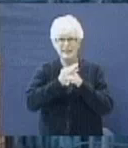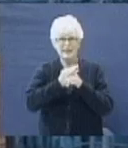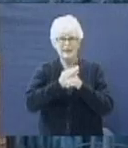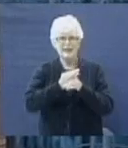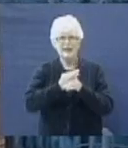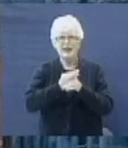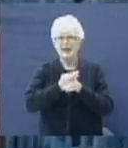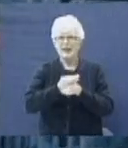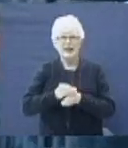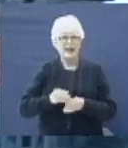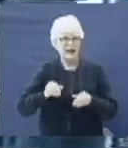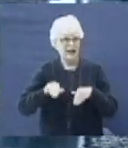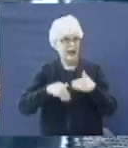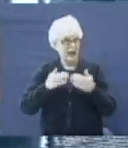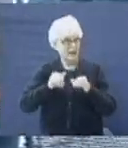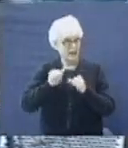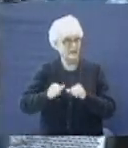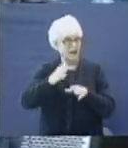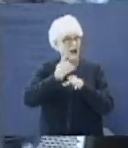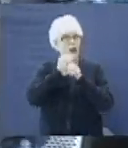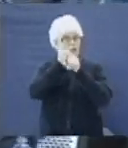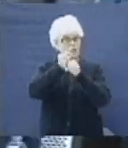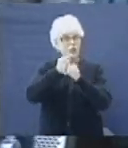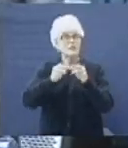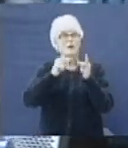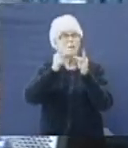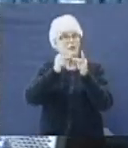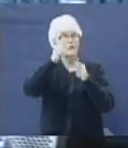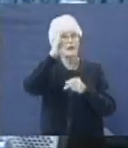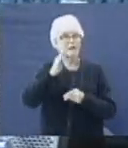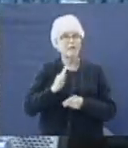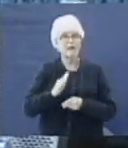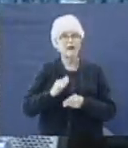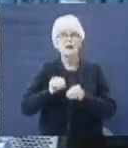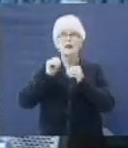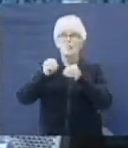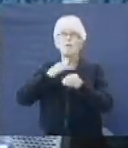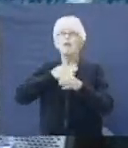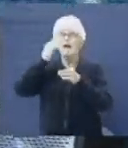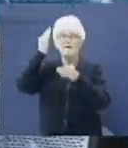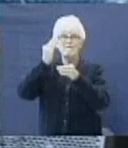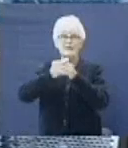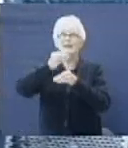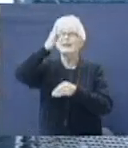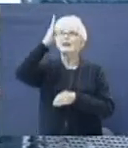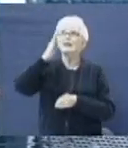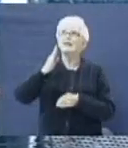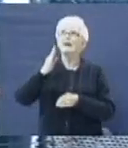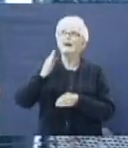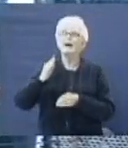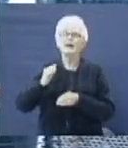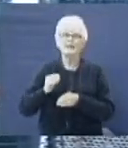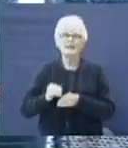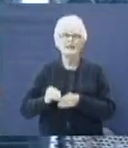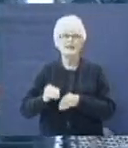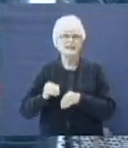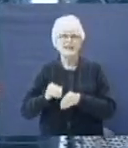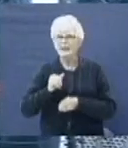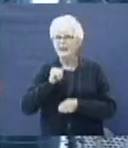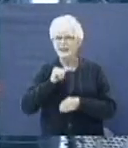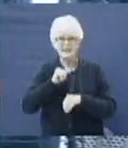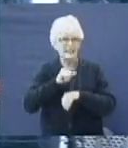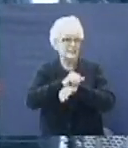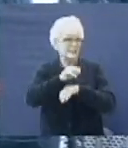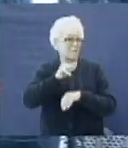have in God. How can I not trust the perfect God? How can I not put my faith in a God? He didn't send me Moses. He didn't